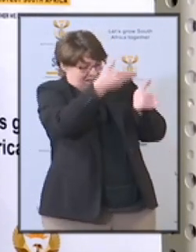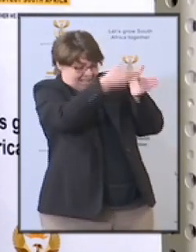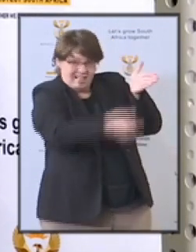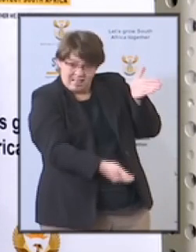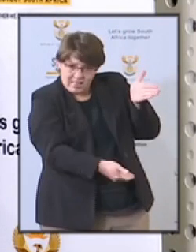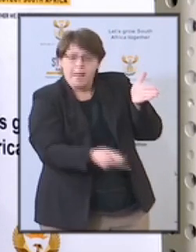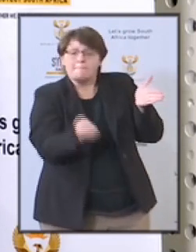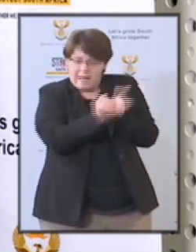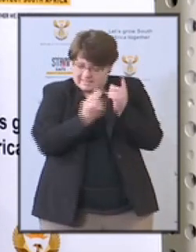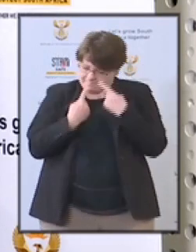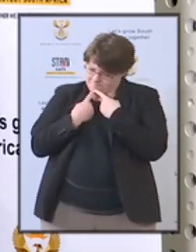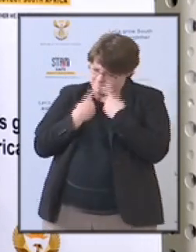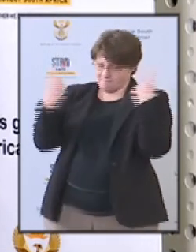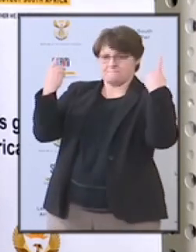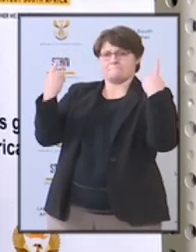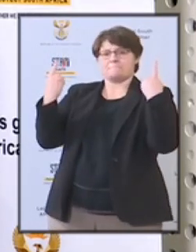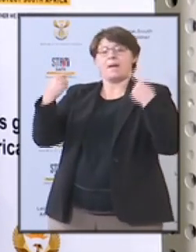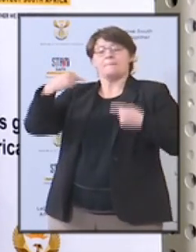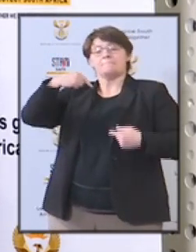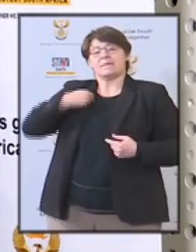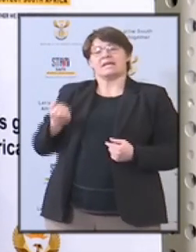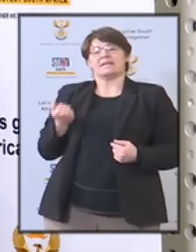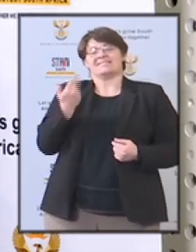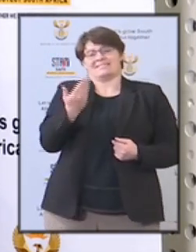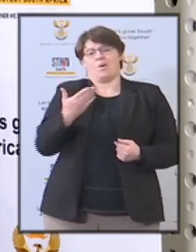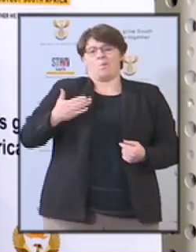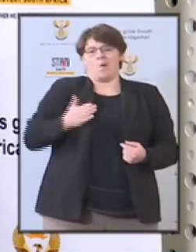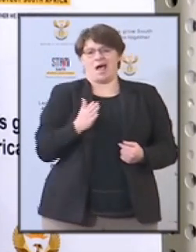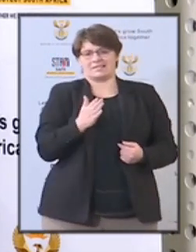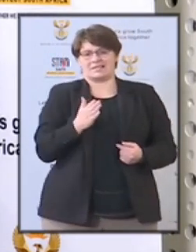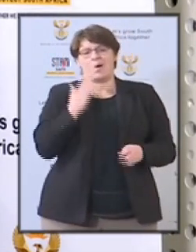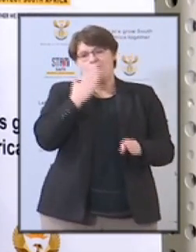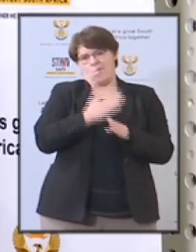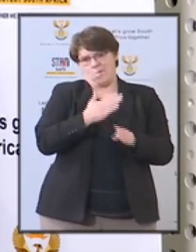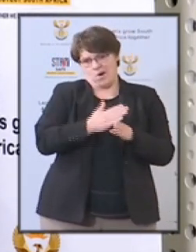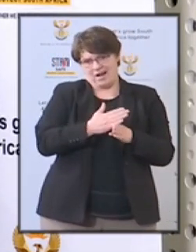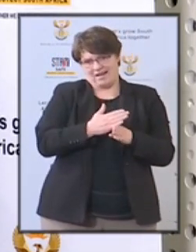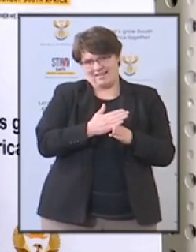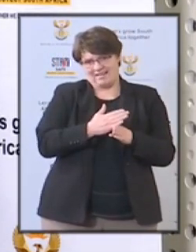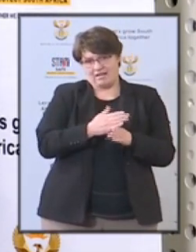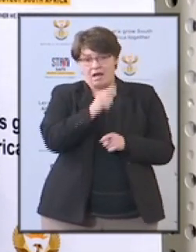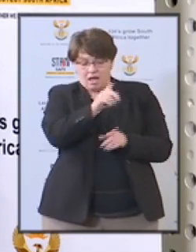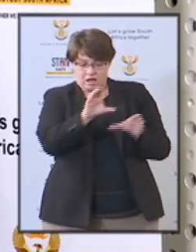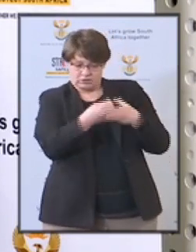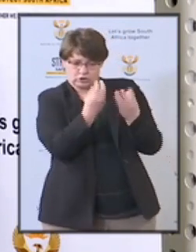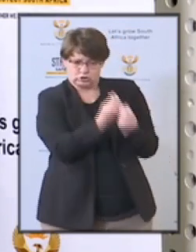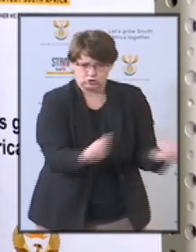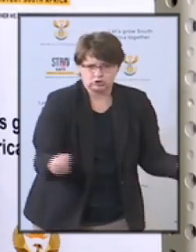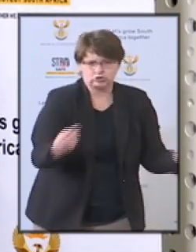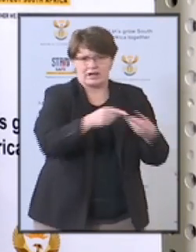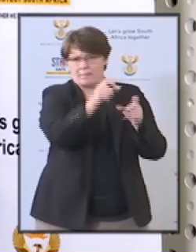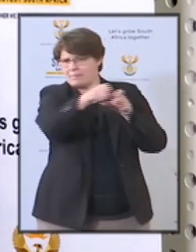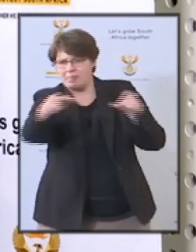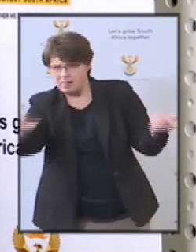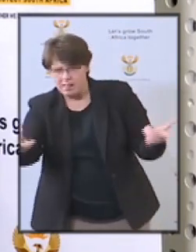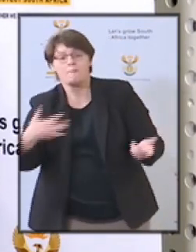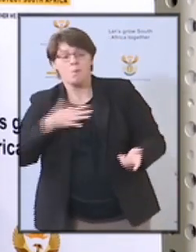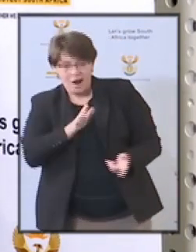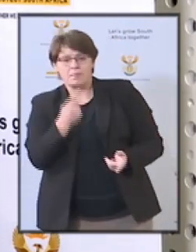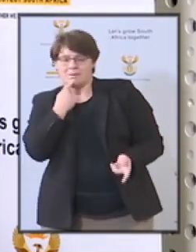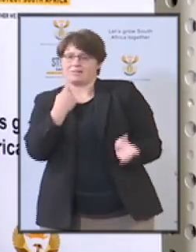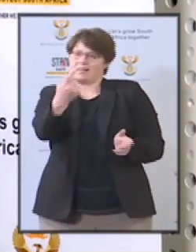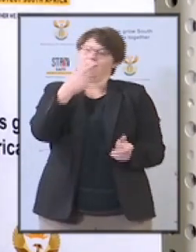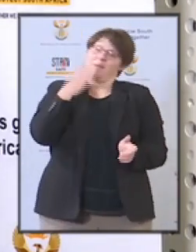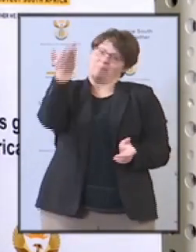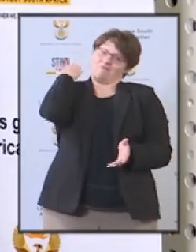disclose this information when they submit applications to work with these groups. The Domestic Violence Amendment